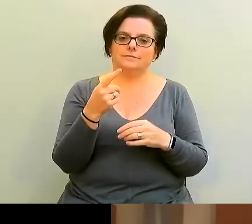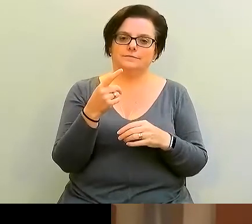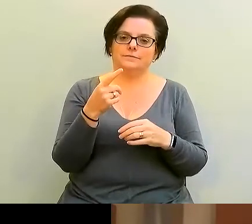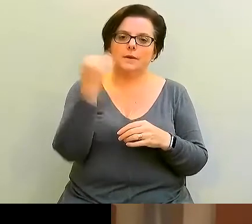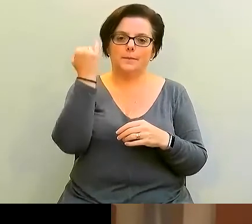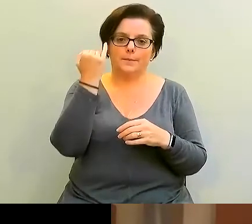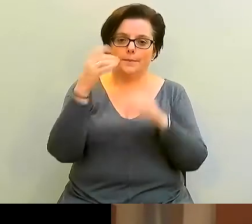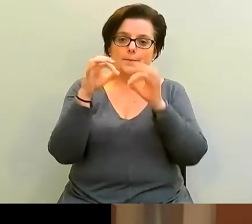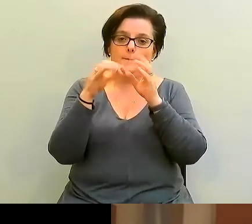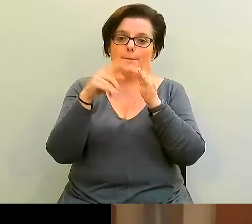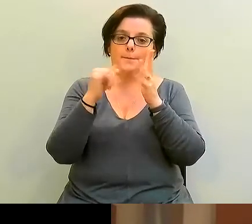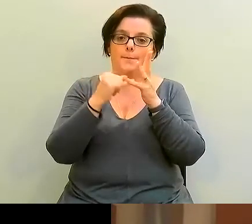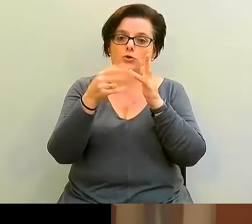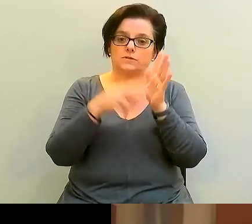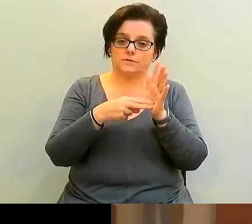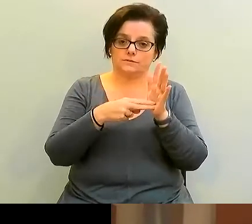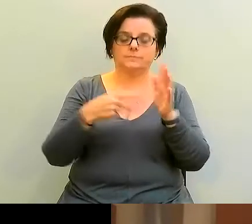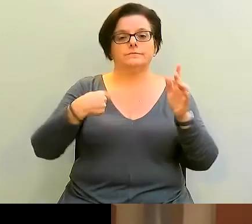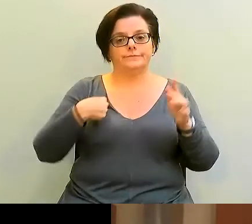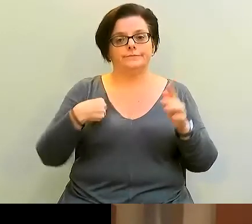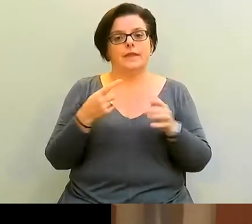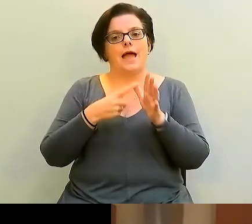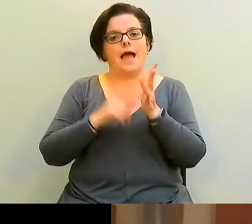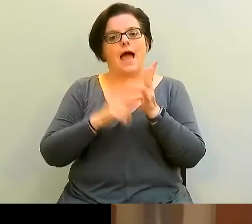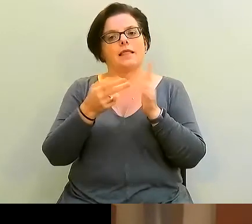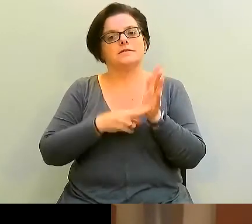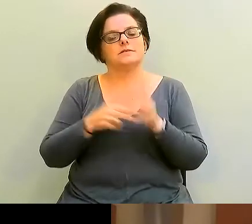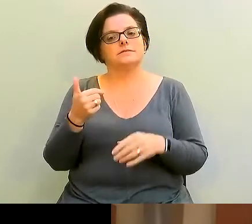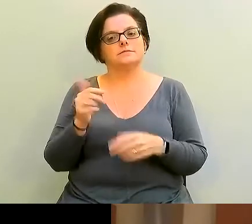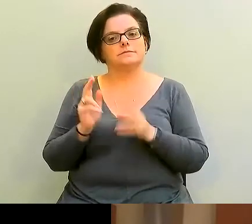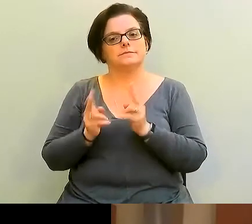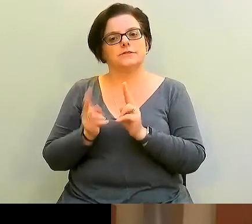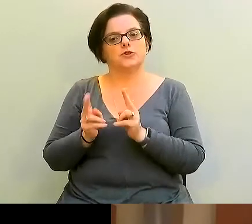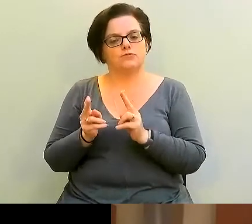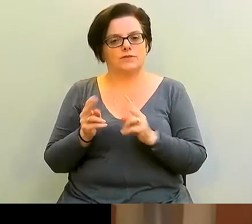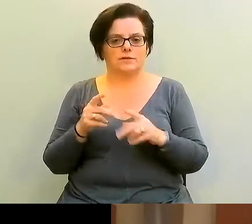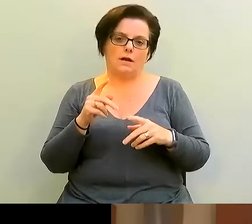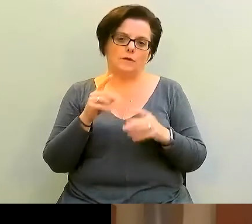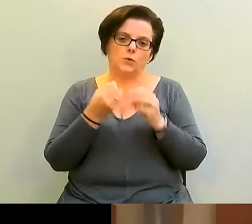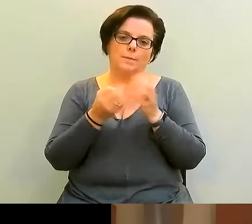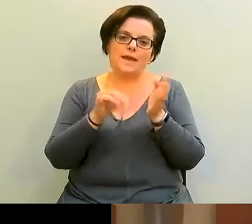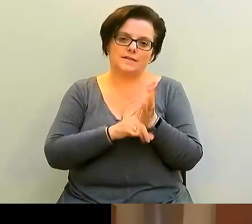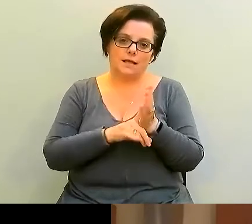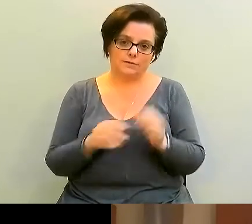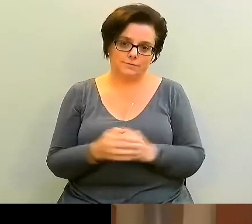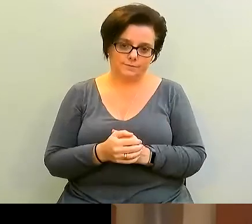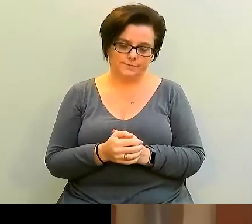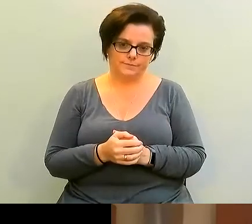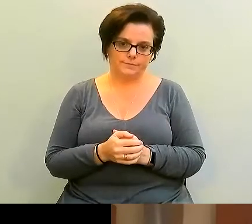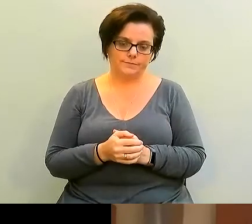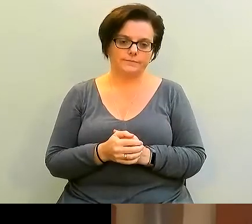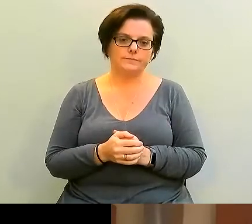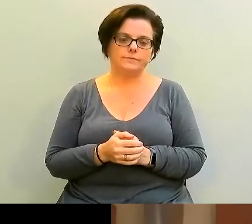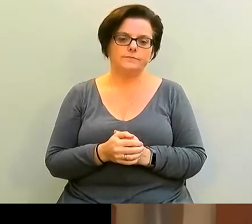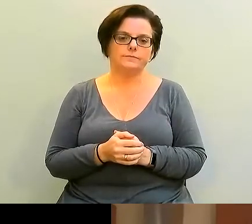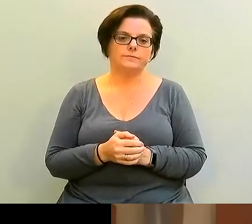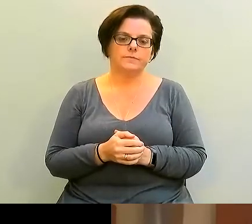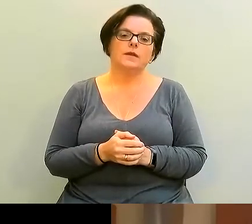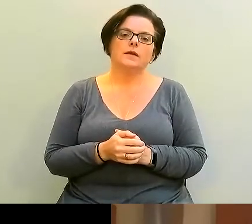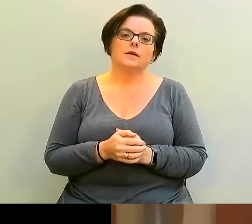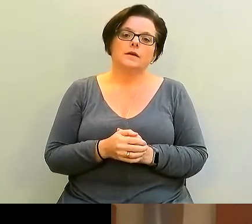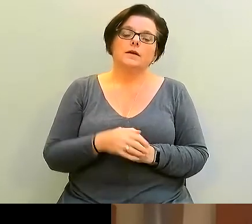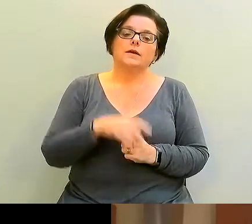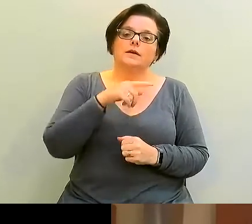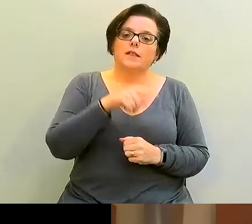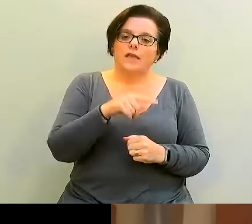who's going to be doing interpreting into British Sign Language for us. Uma's going to take us through, there's going to be a bit where she puts the